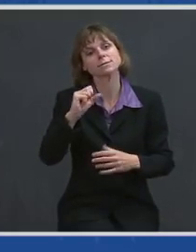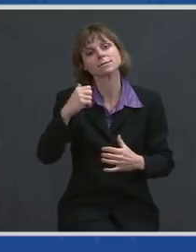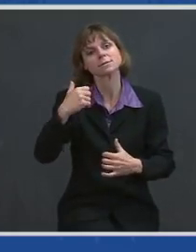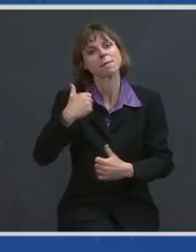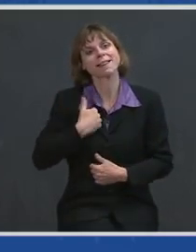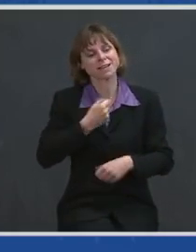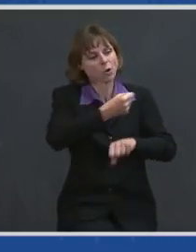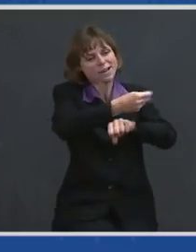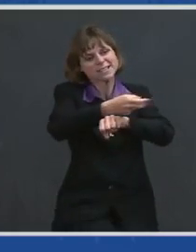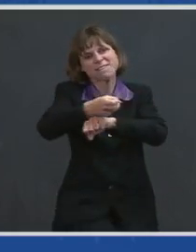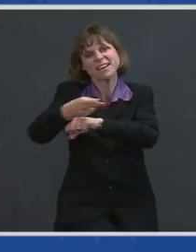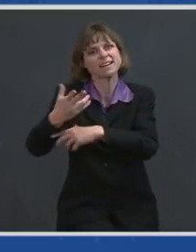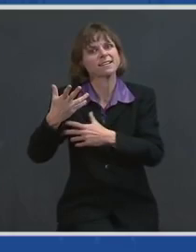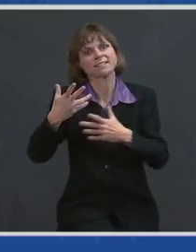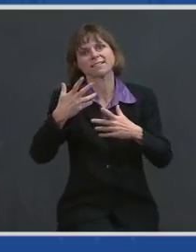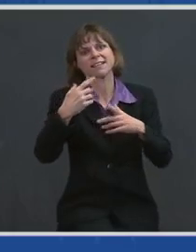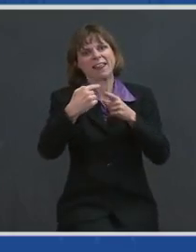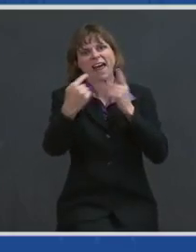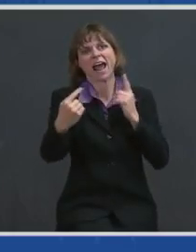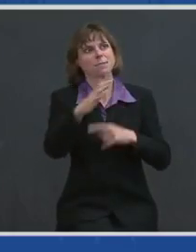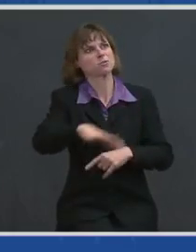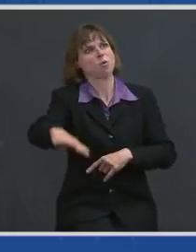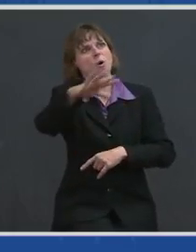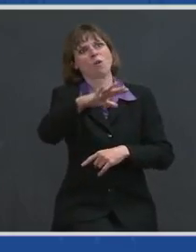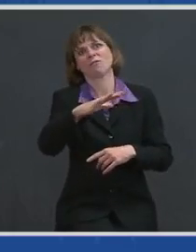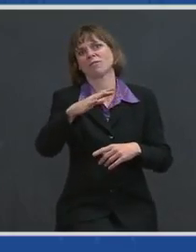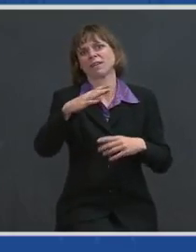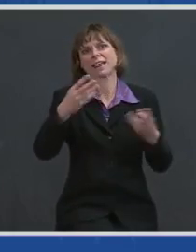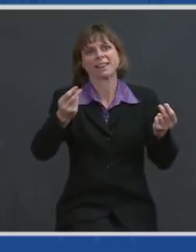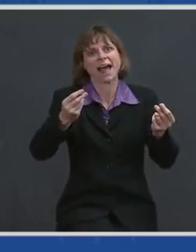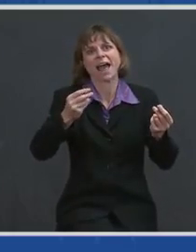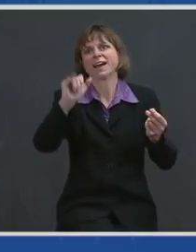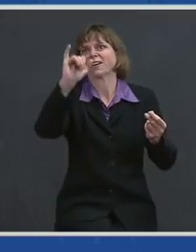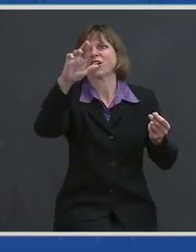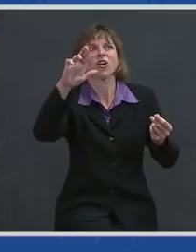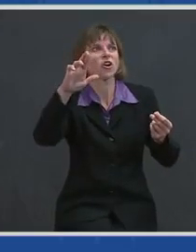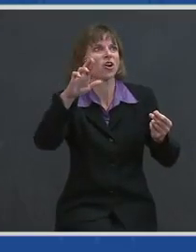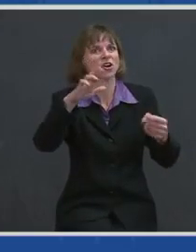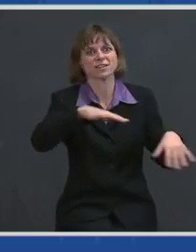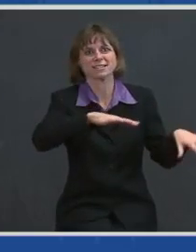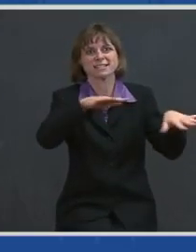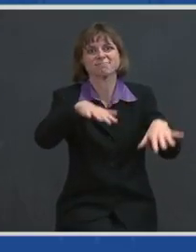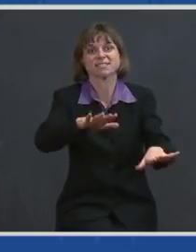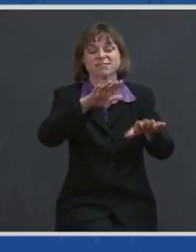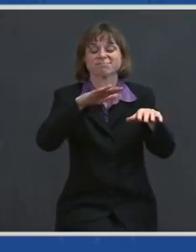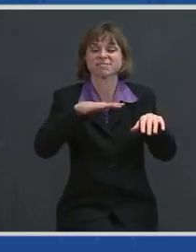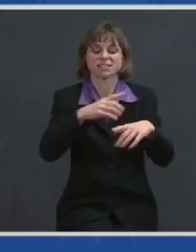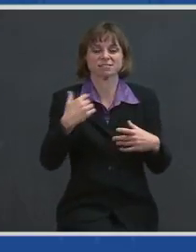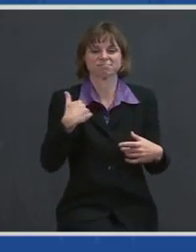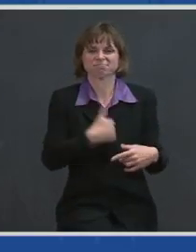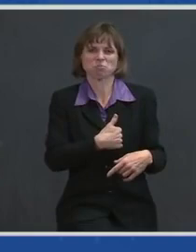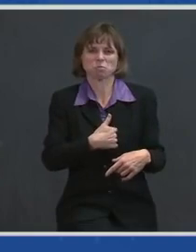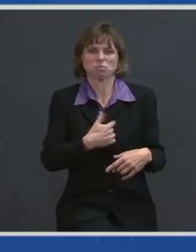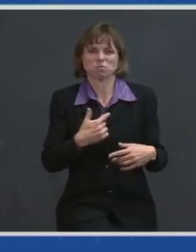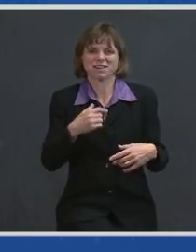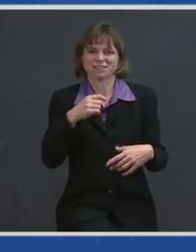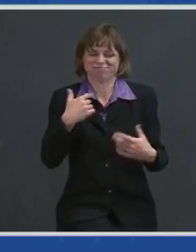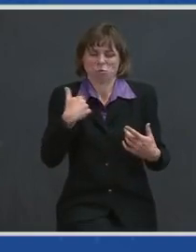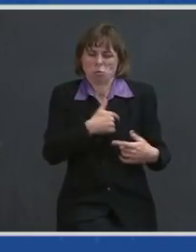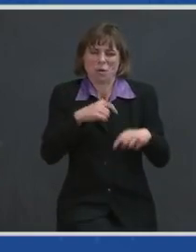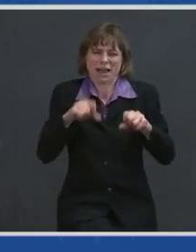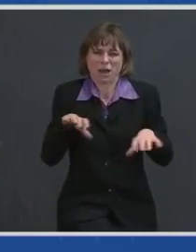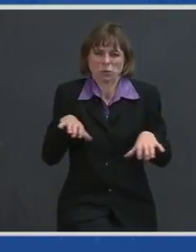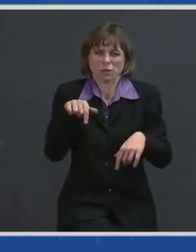land and air and at sea. And this is not beyond us. I want to thank General